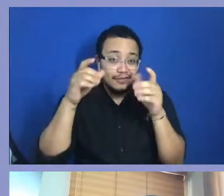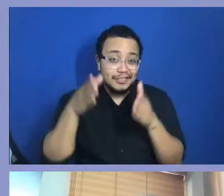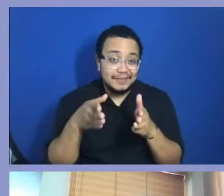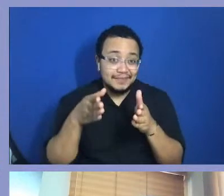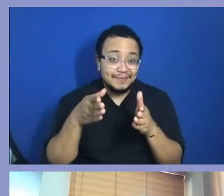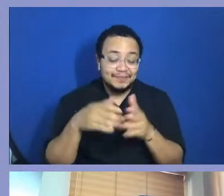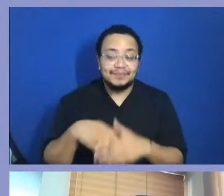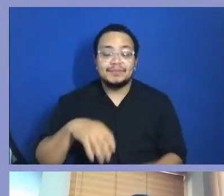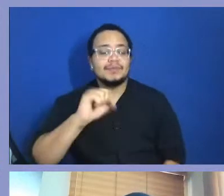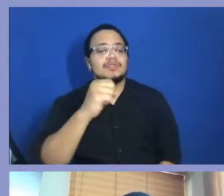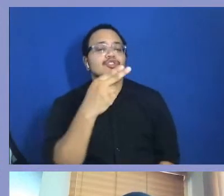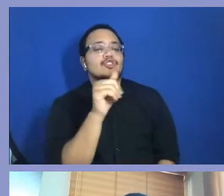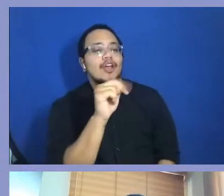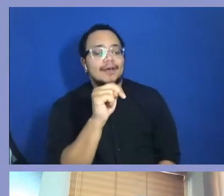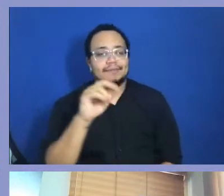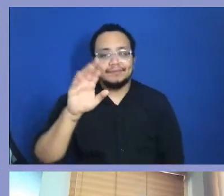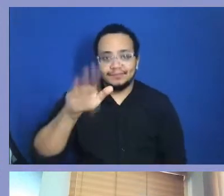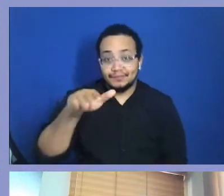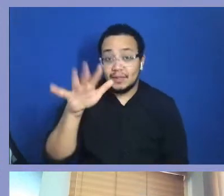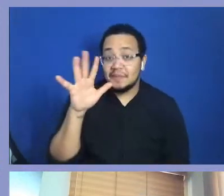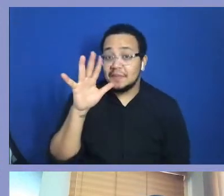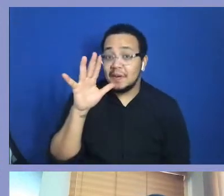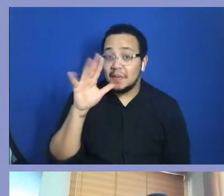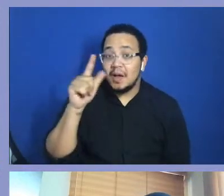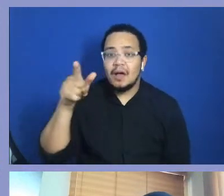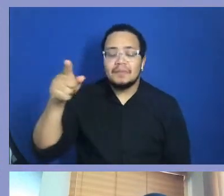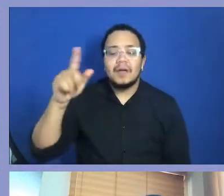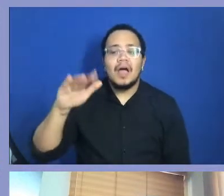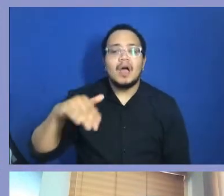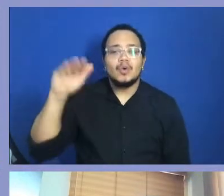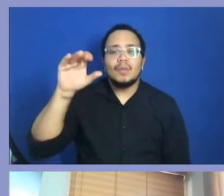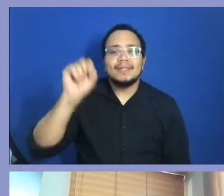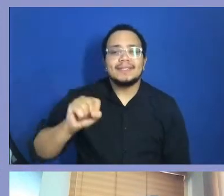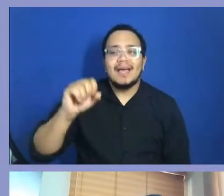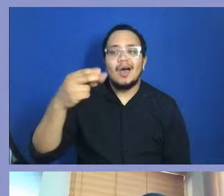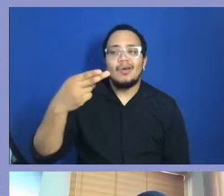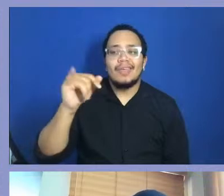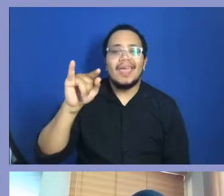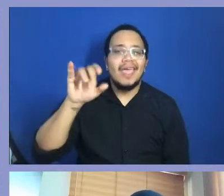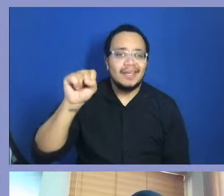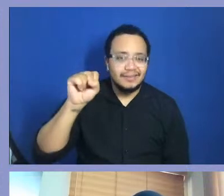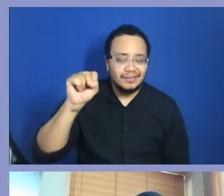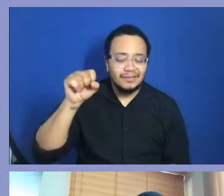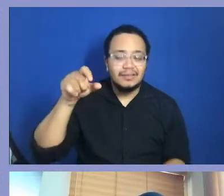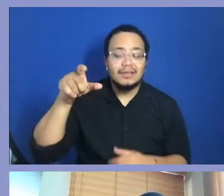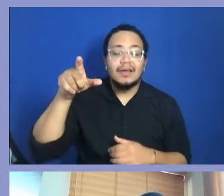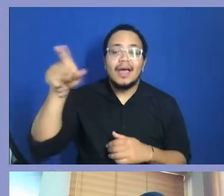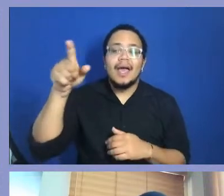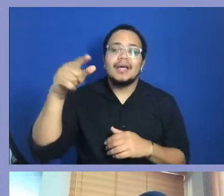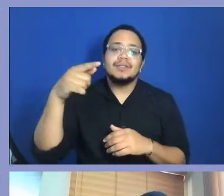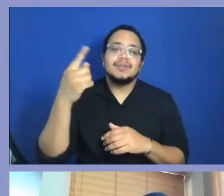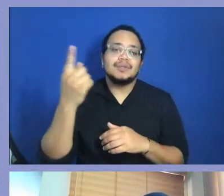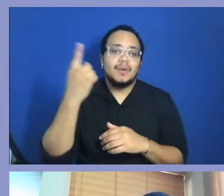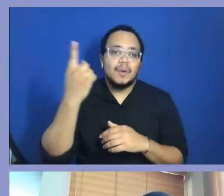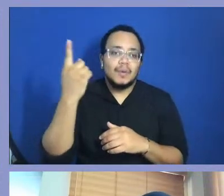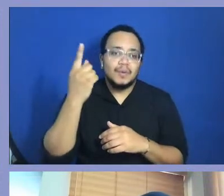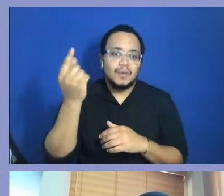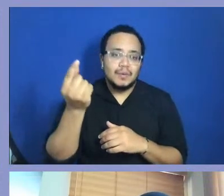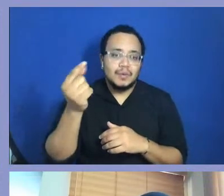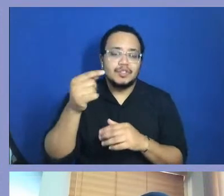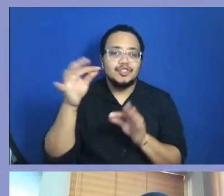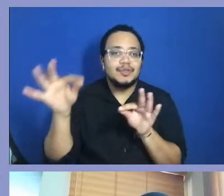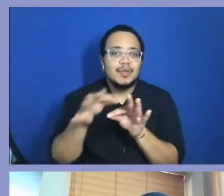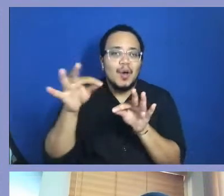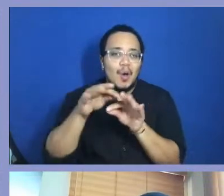My mom, I grew up in the southeast in Benning Heights, and she sold a lot. And you could always tell the four farmers at any picnic because we all